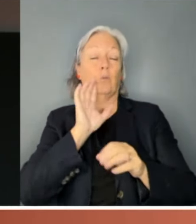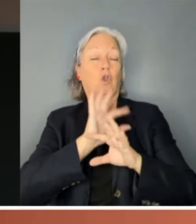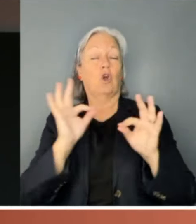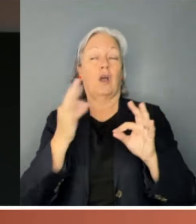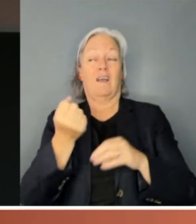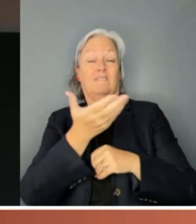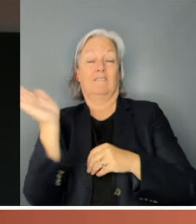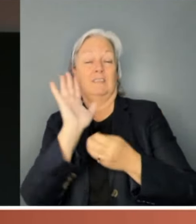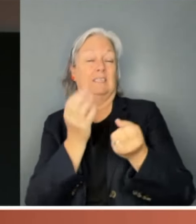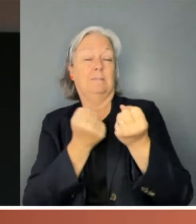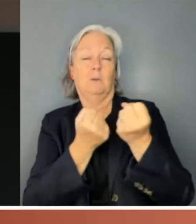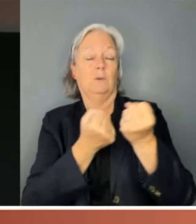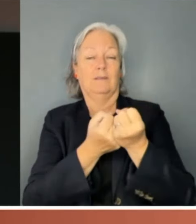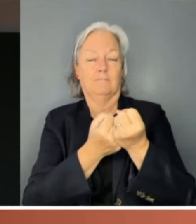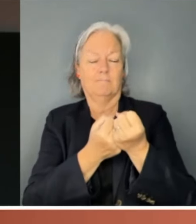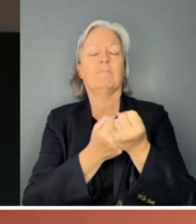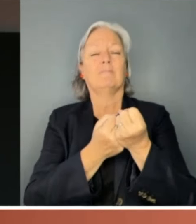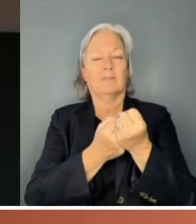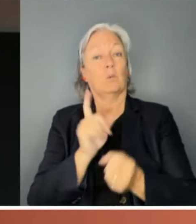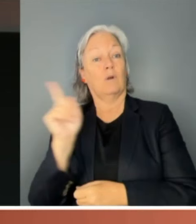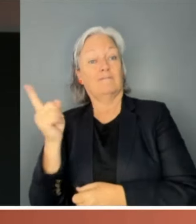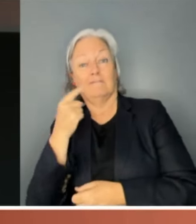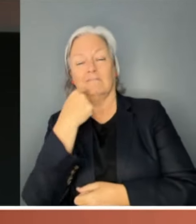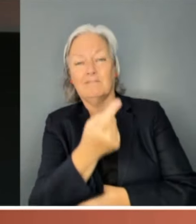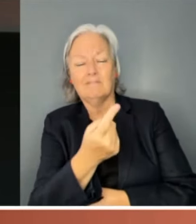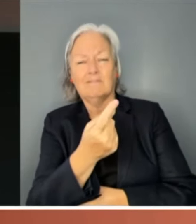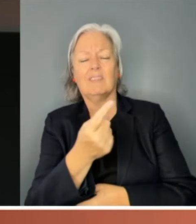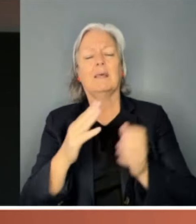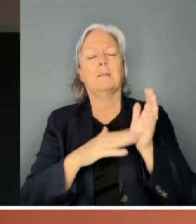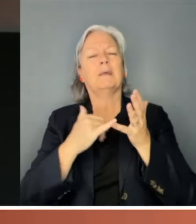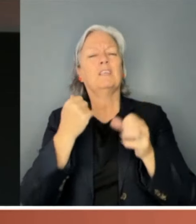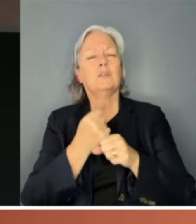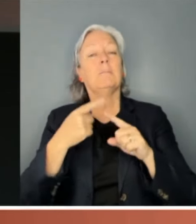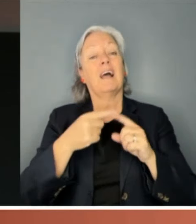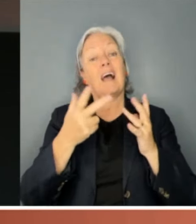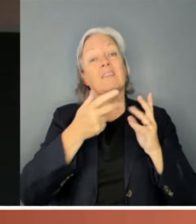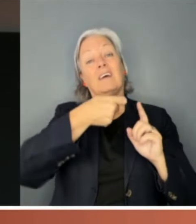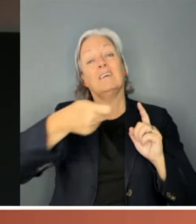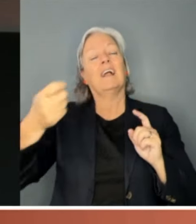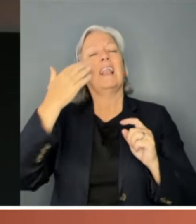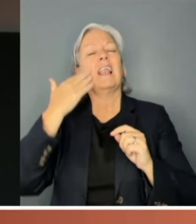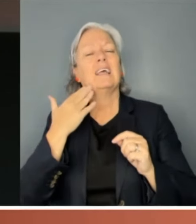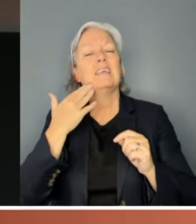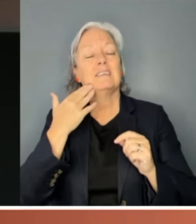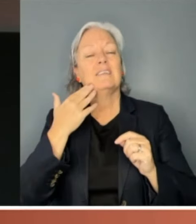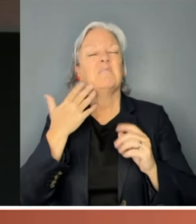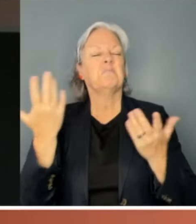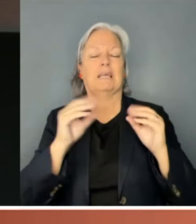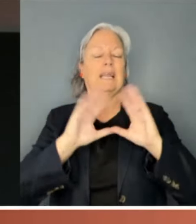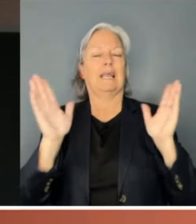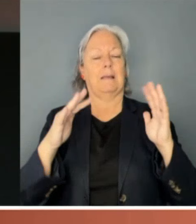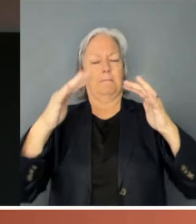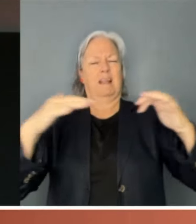The message to Nancy and all the other ladies to follow was clear. Parliament is not a natural